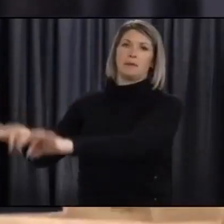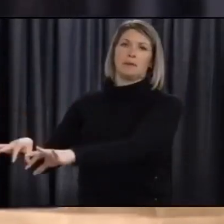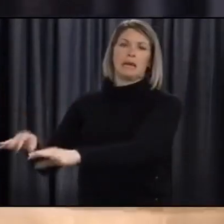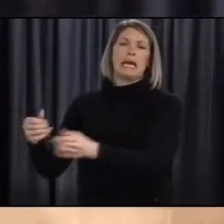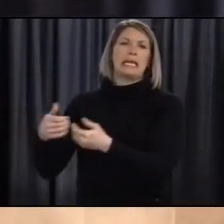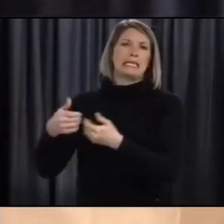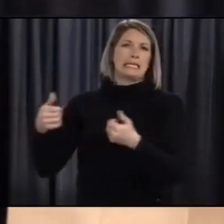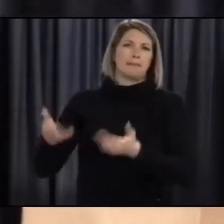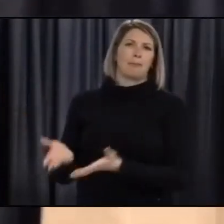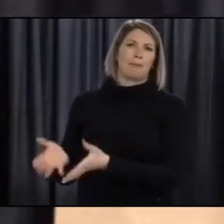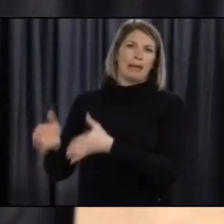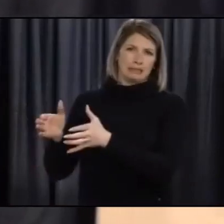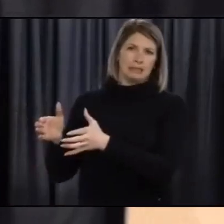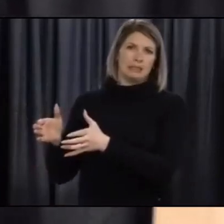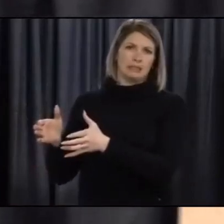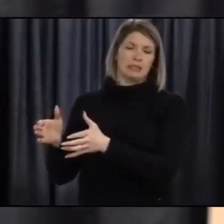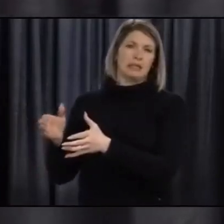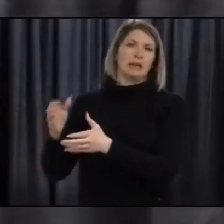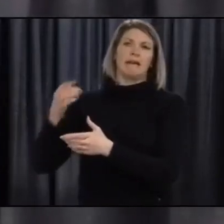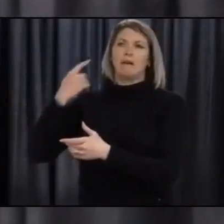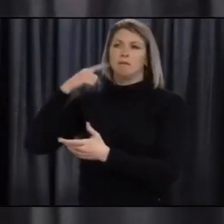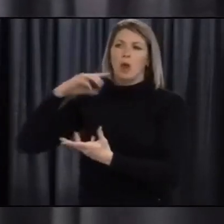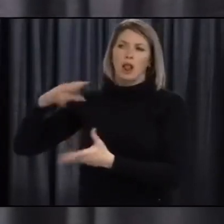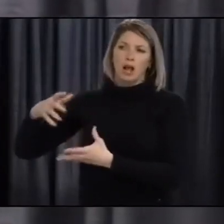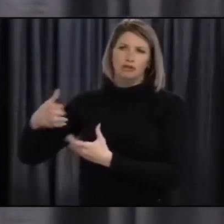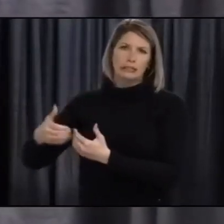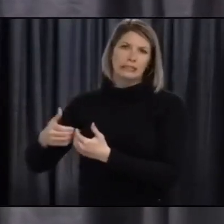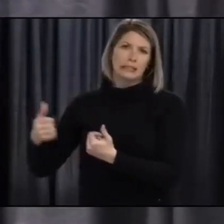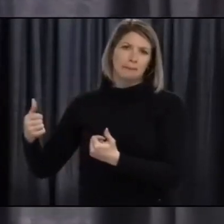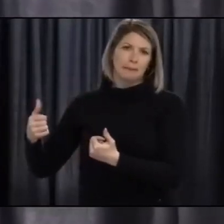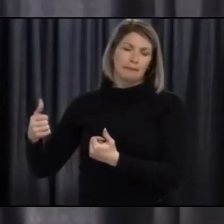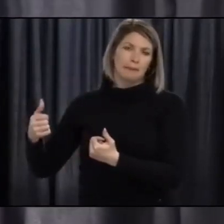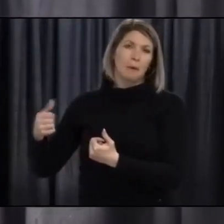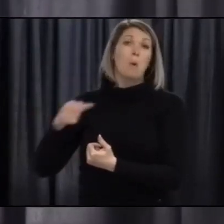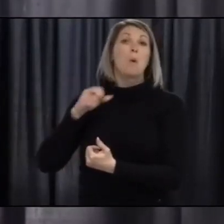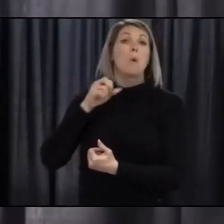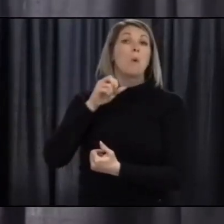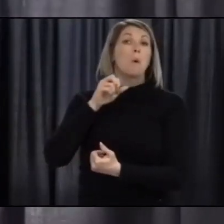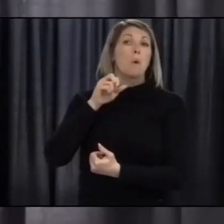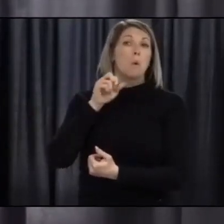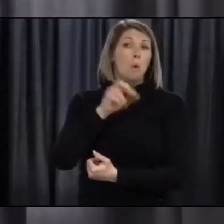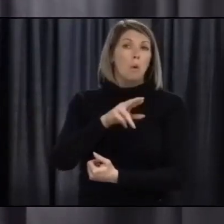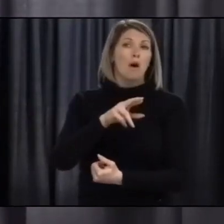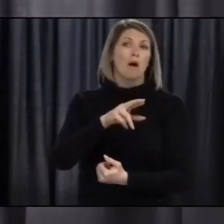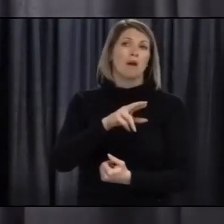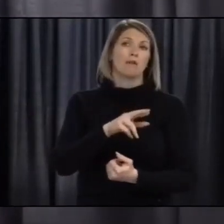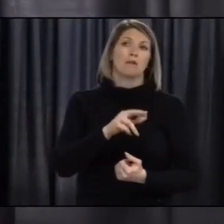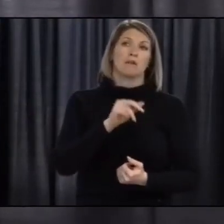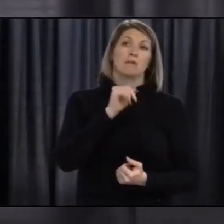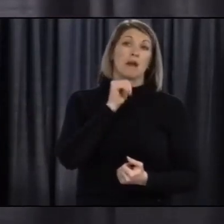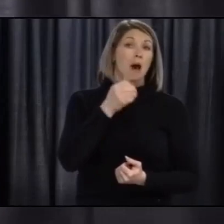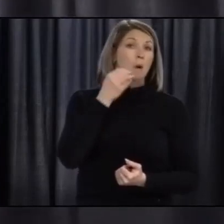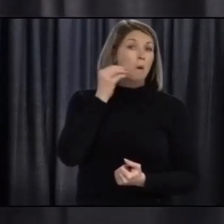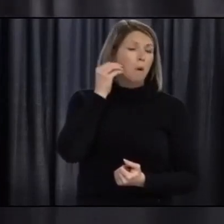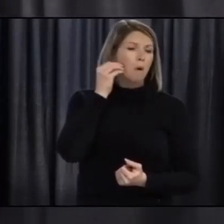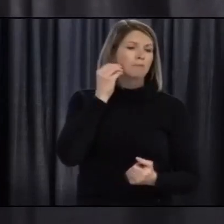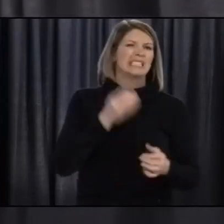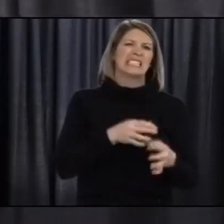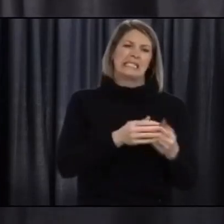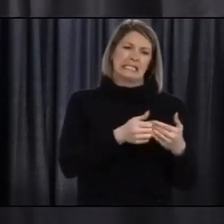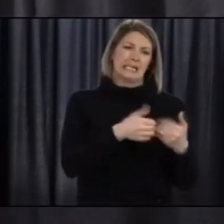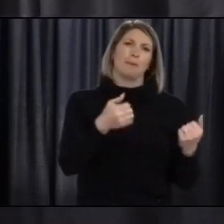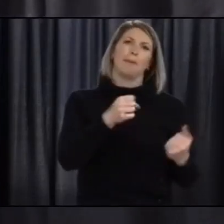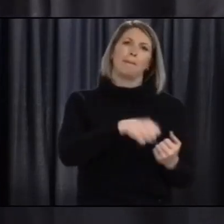into the laundry or if you are not at home into a bag designated for that purpose. Clean or dispose of the bag.